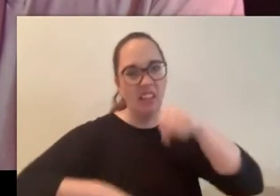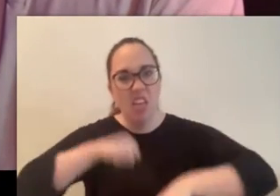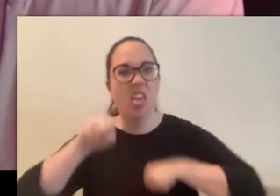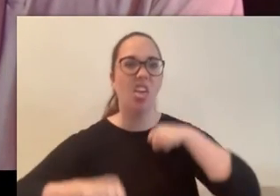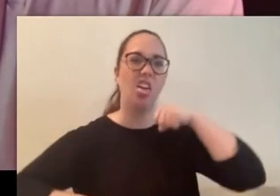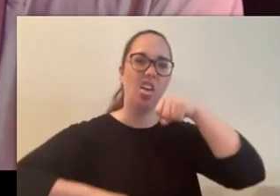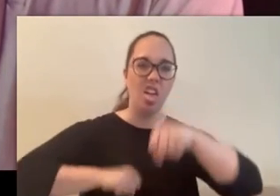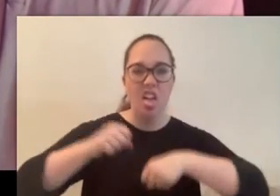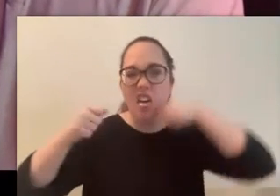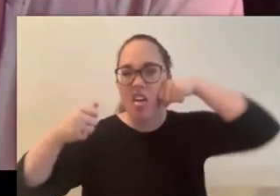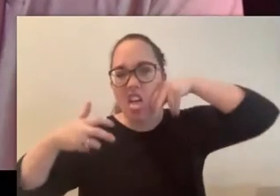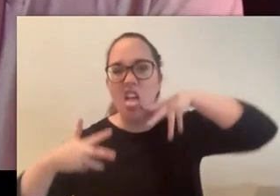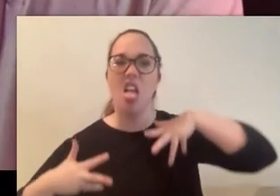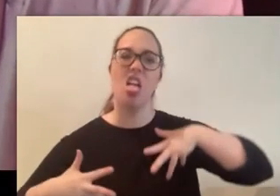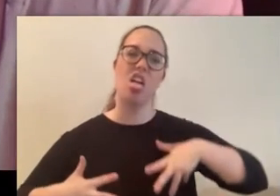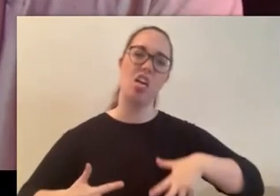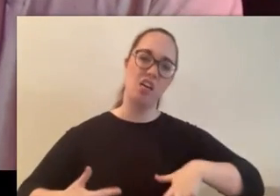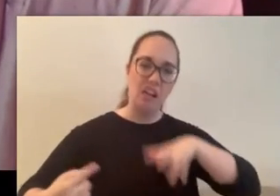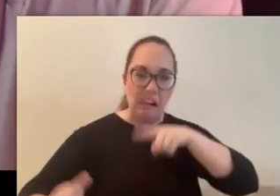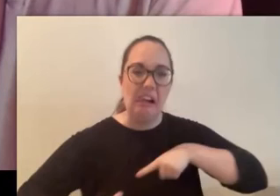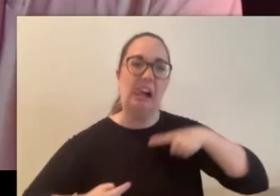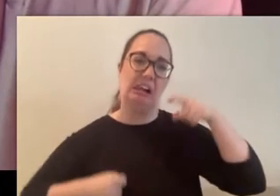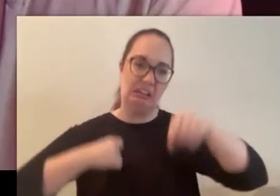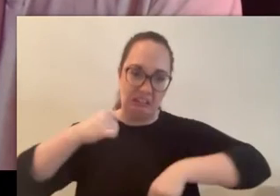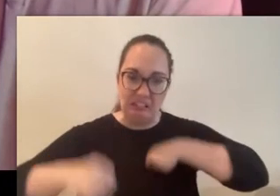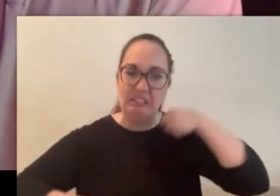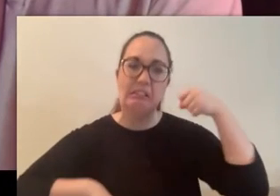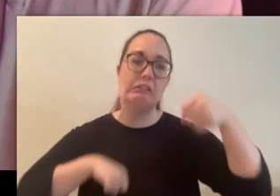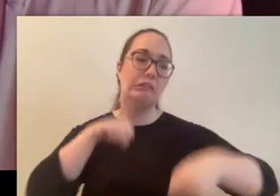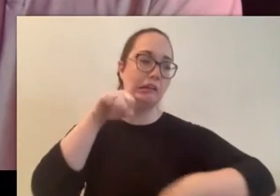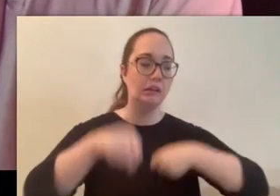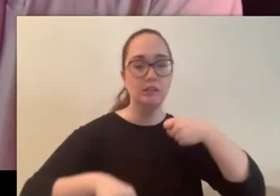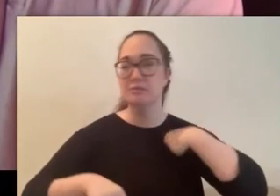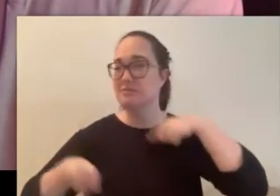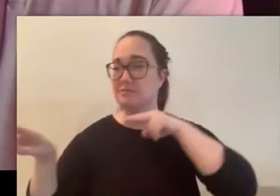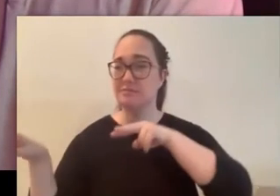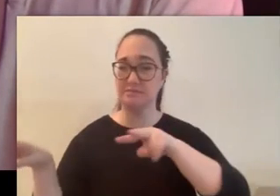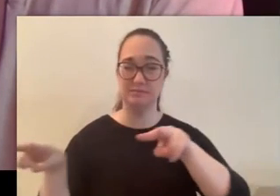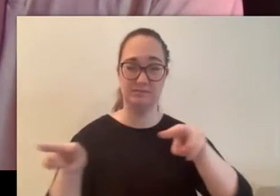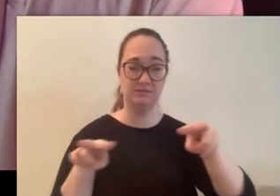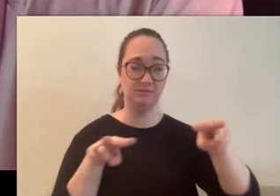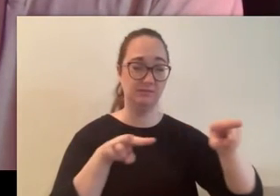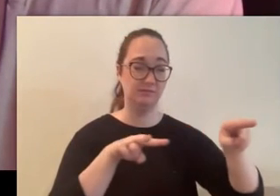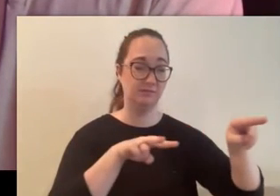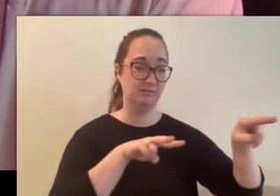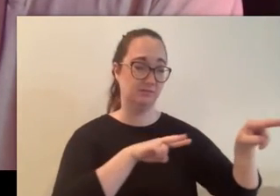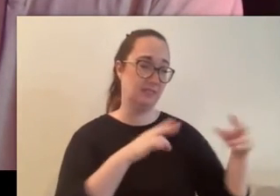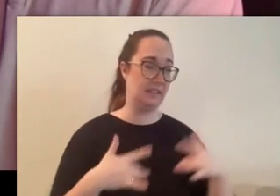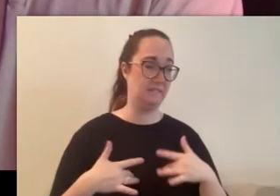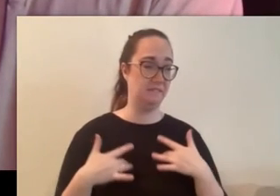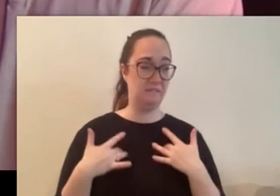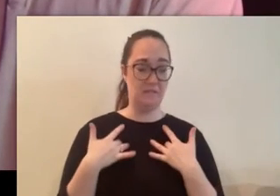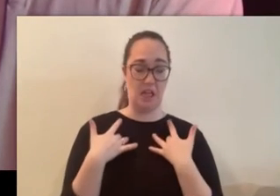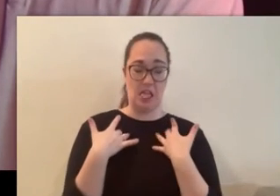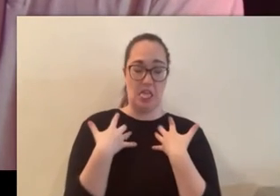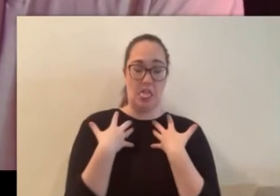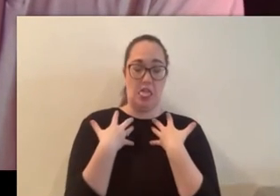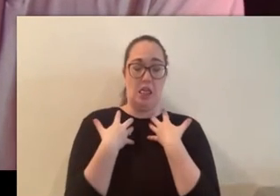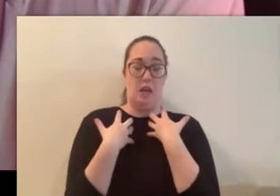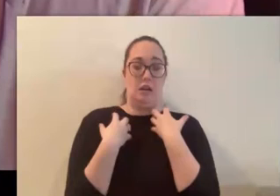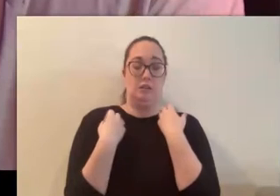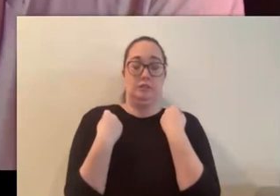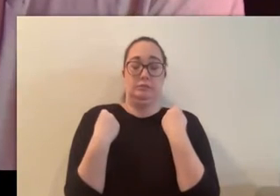bargained for as i continued down at looking around i felt like i was being swallowed by the woodland